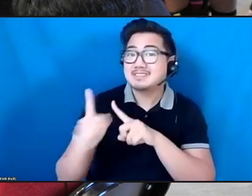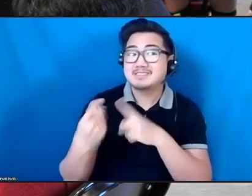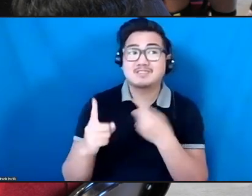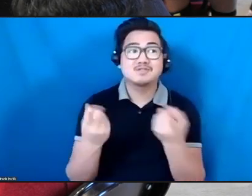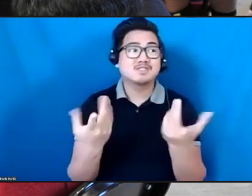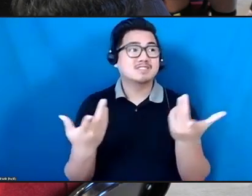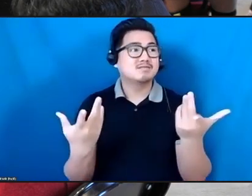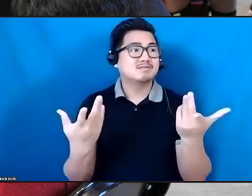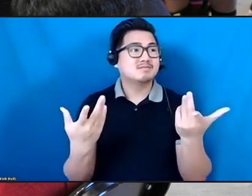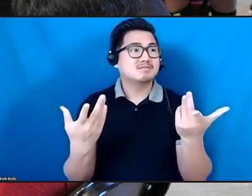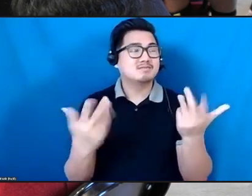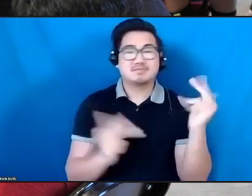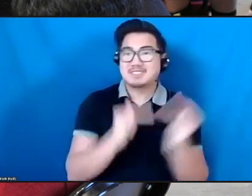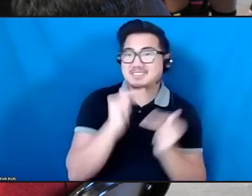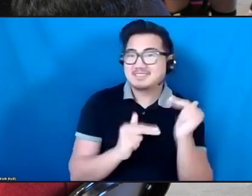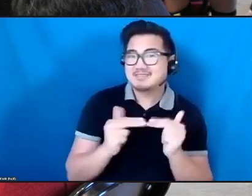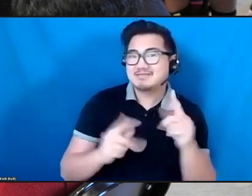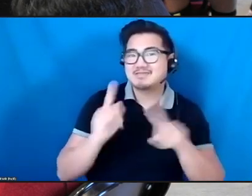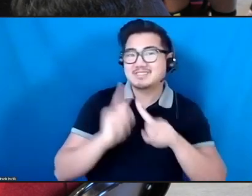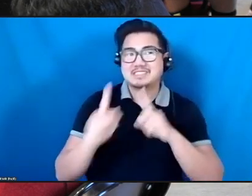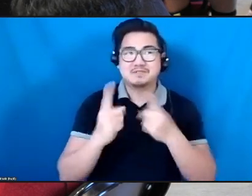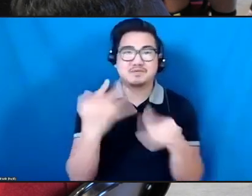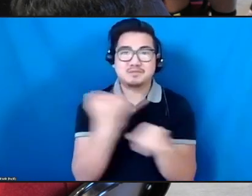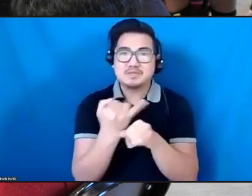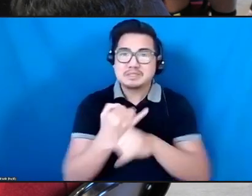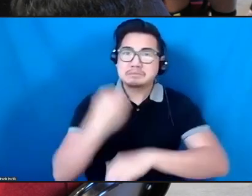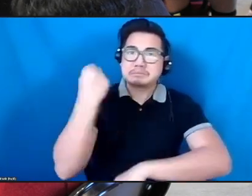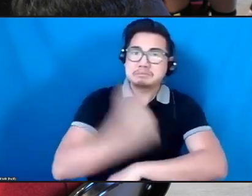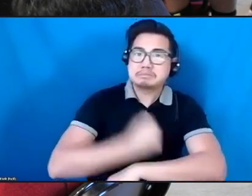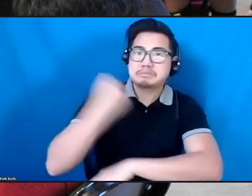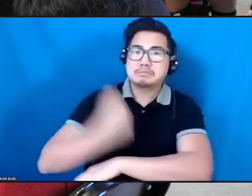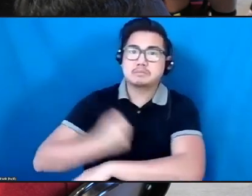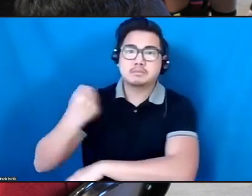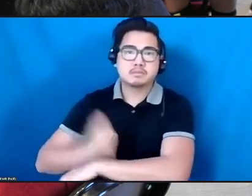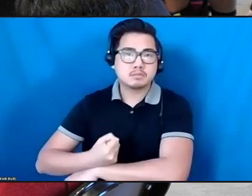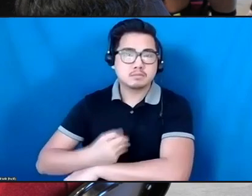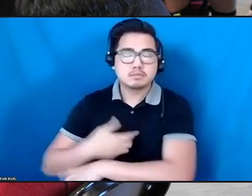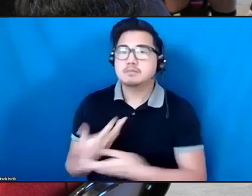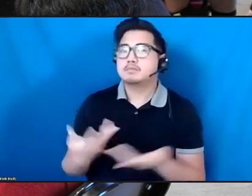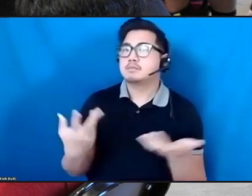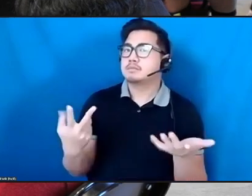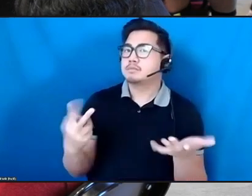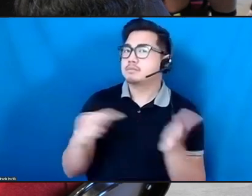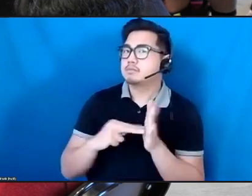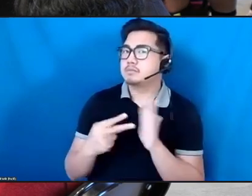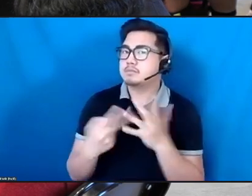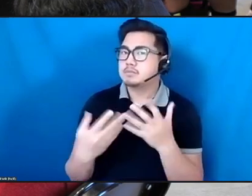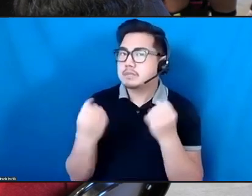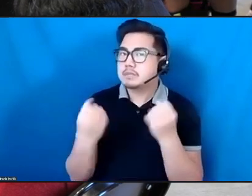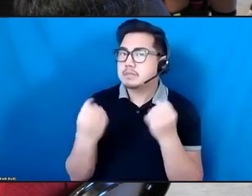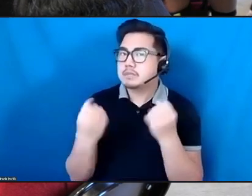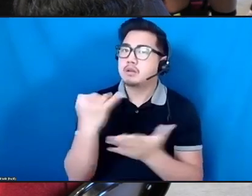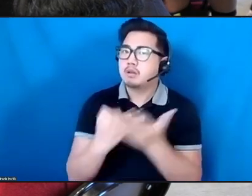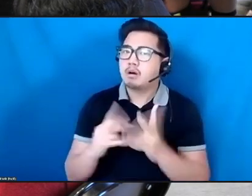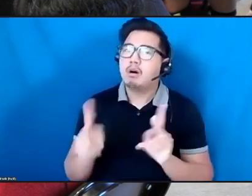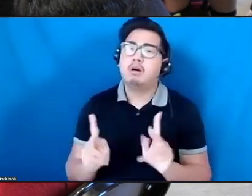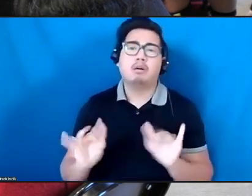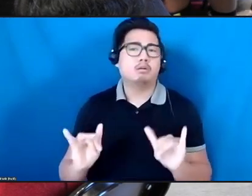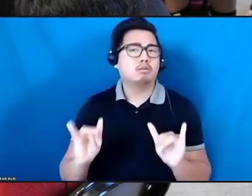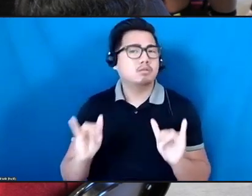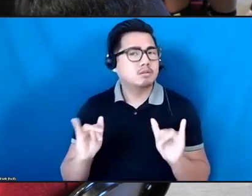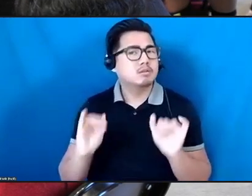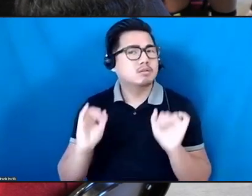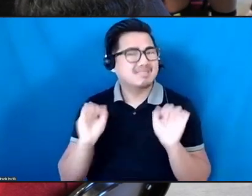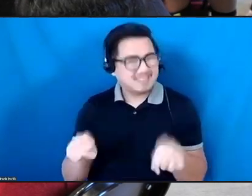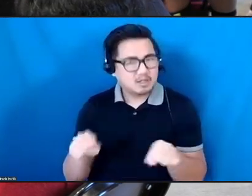there was possibly some opportunities for the artists to work in those long-term ways even more directly with the institution,